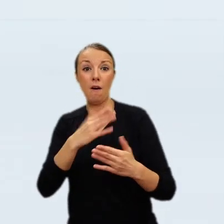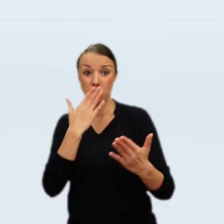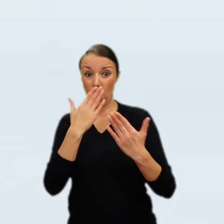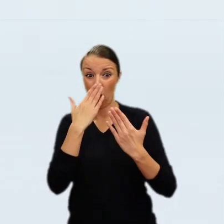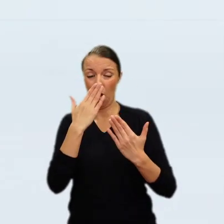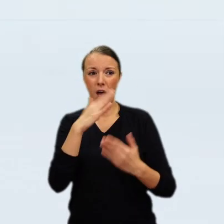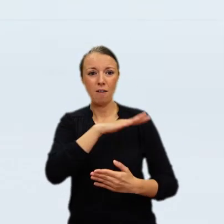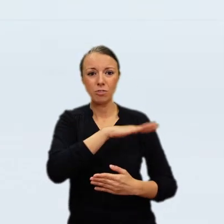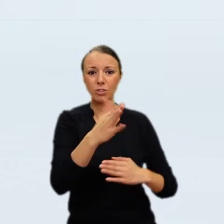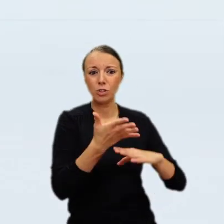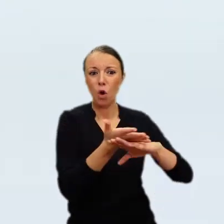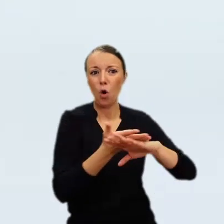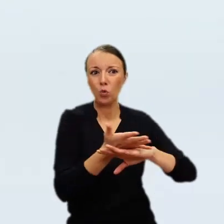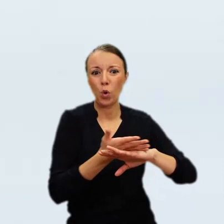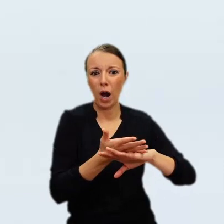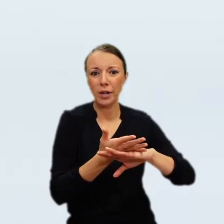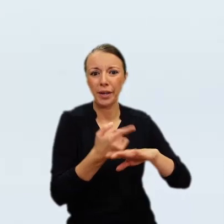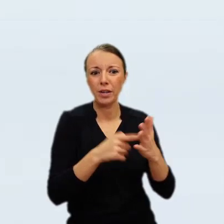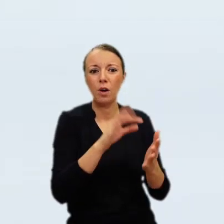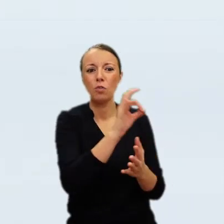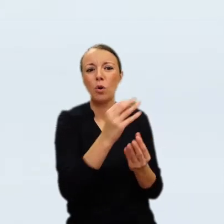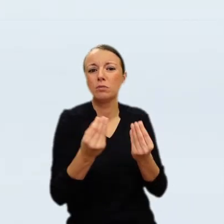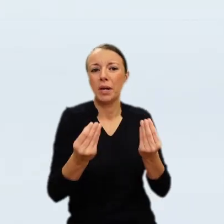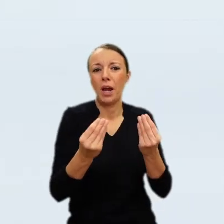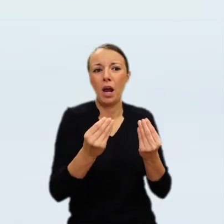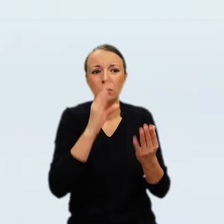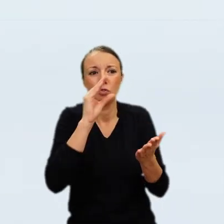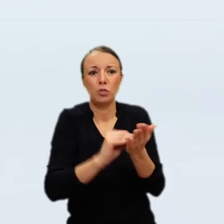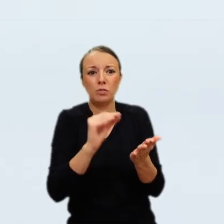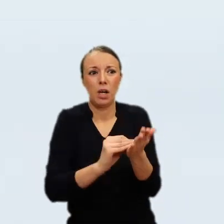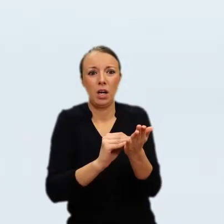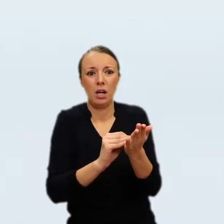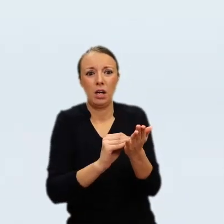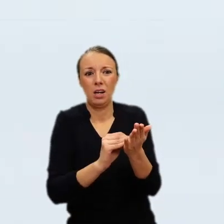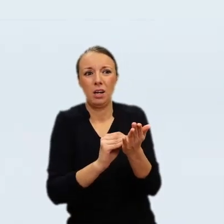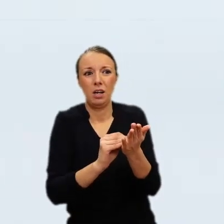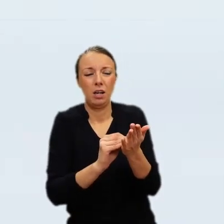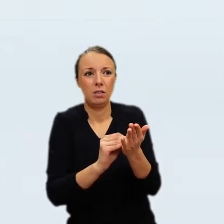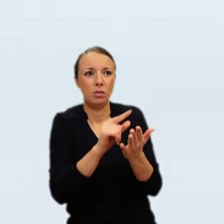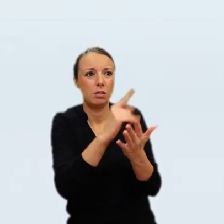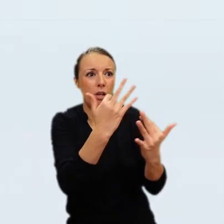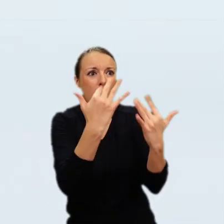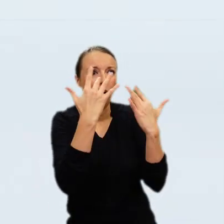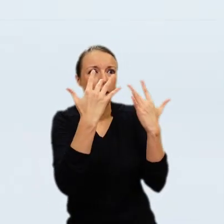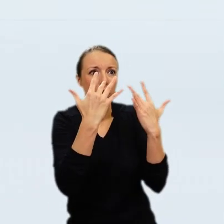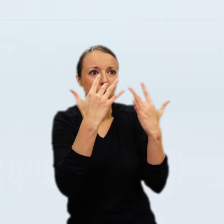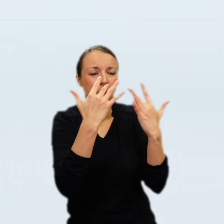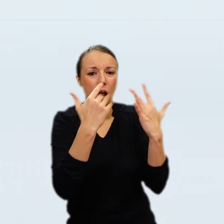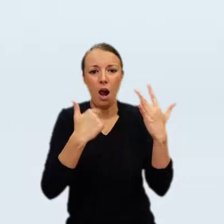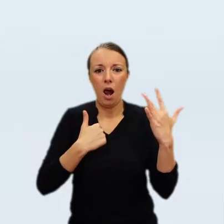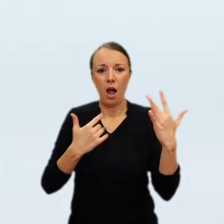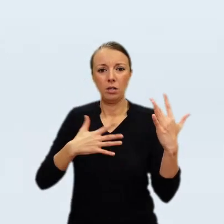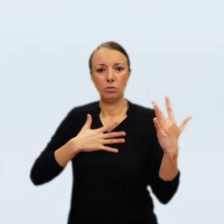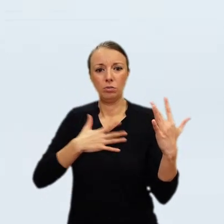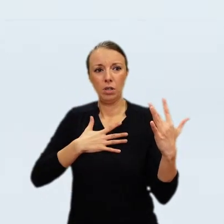a staircase or at a rehearsal a single drawing of Leonardo Michelangelo that used to wow me and what good does all the